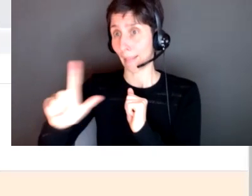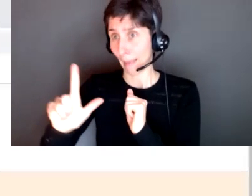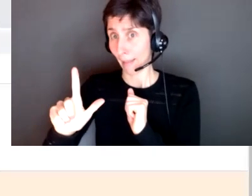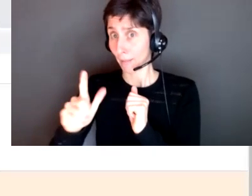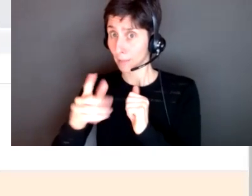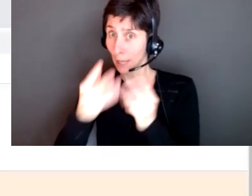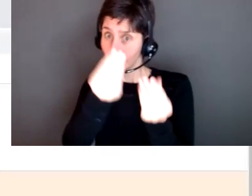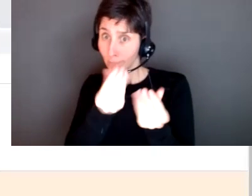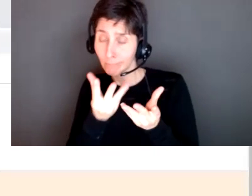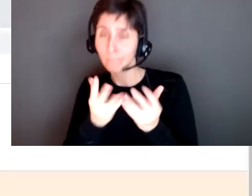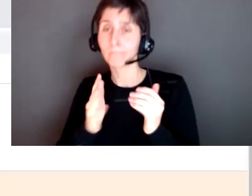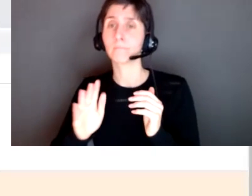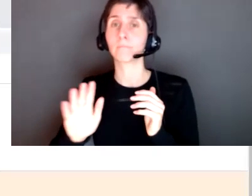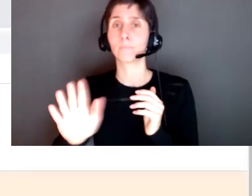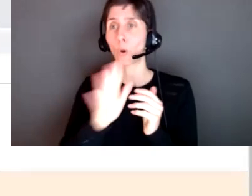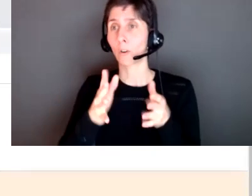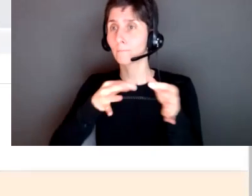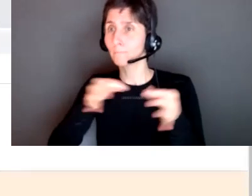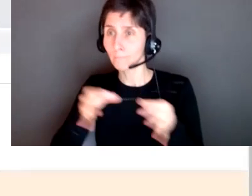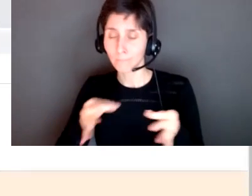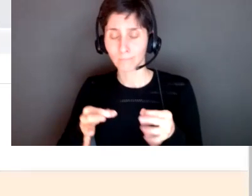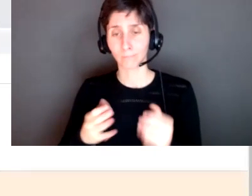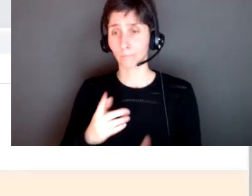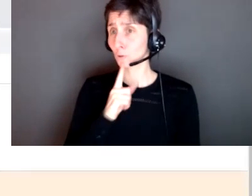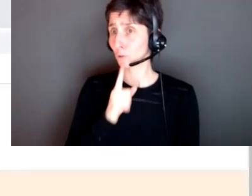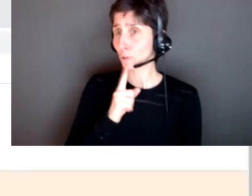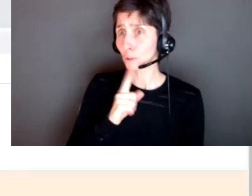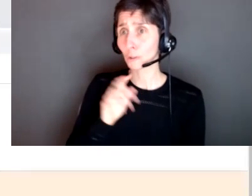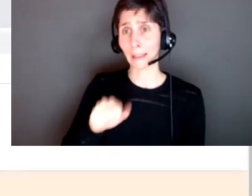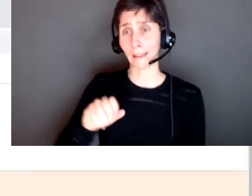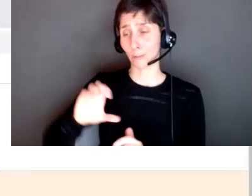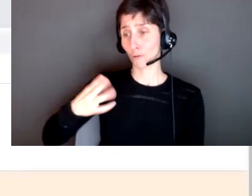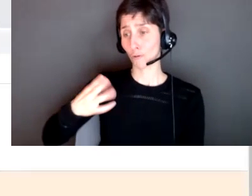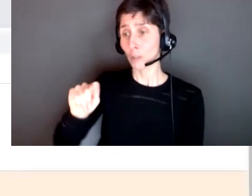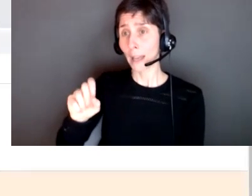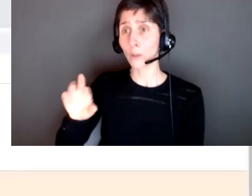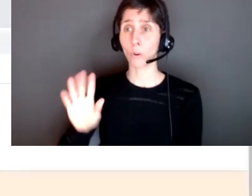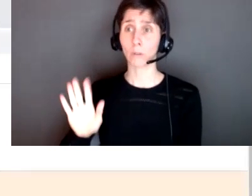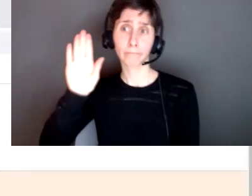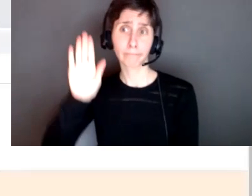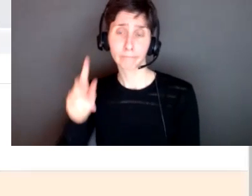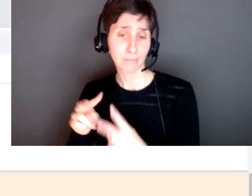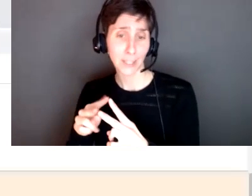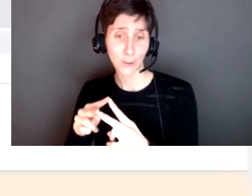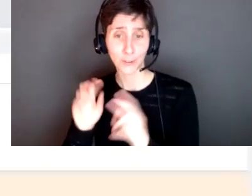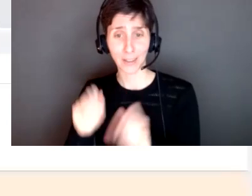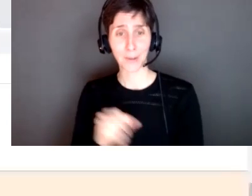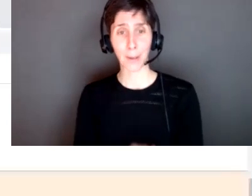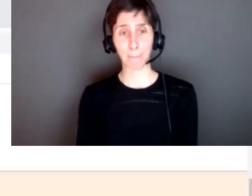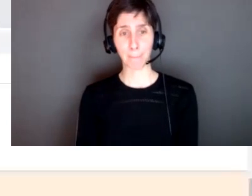that information go ahead put it in the chat or unmute and and you can also share it out loud